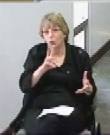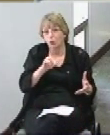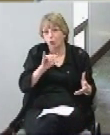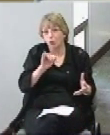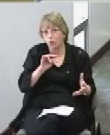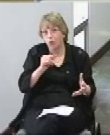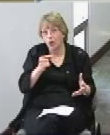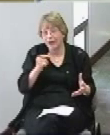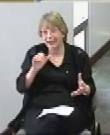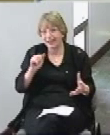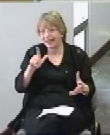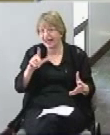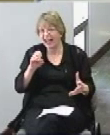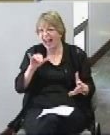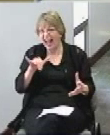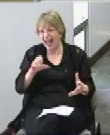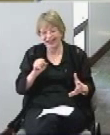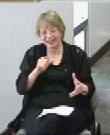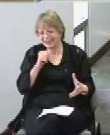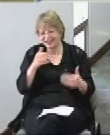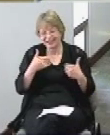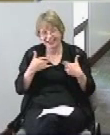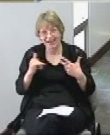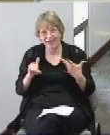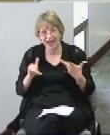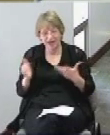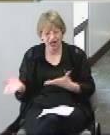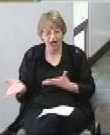can't address I brought